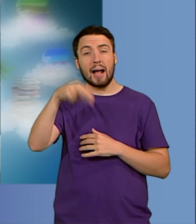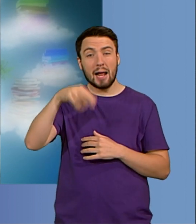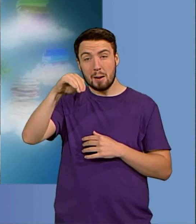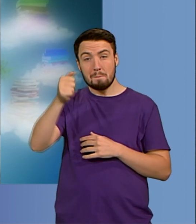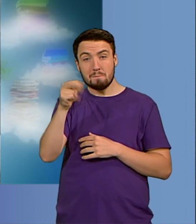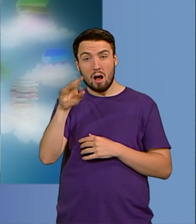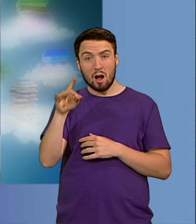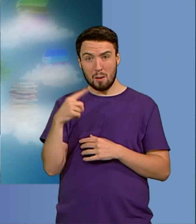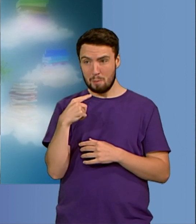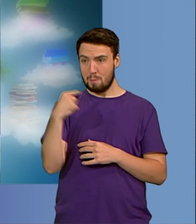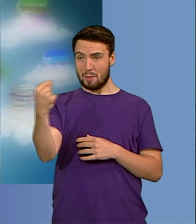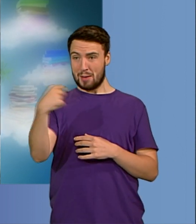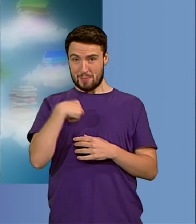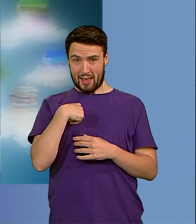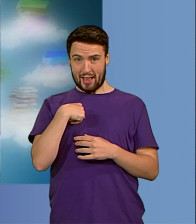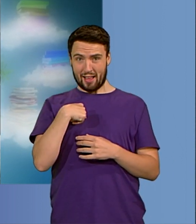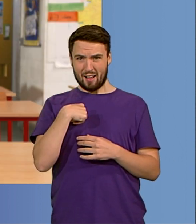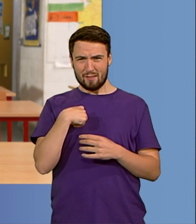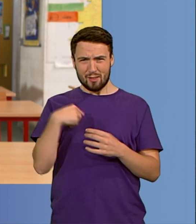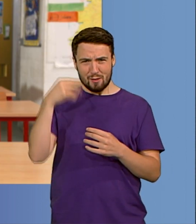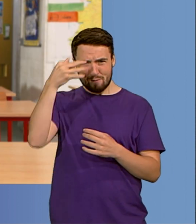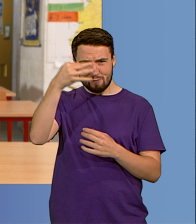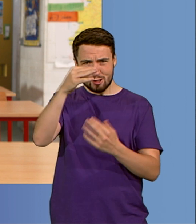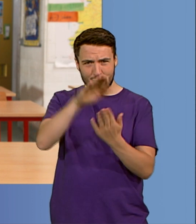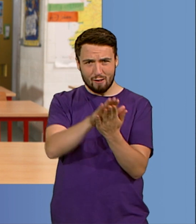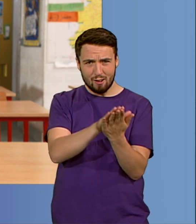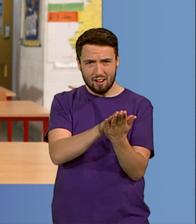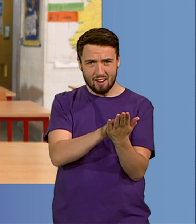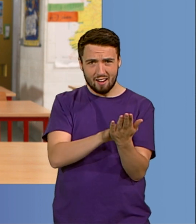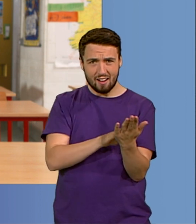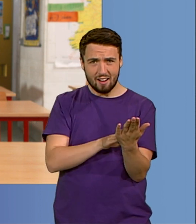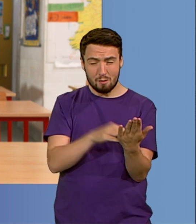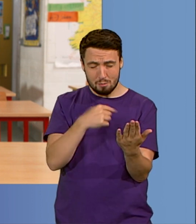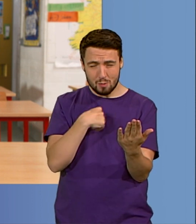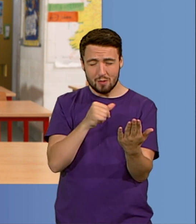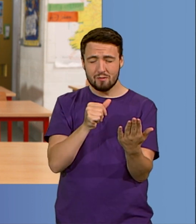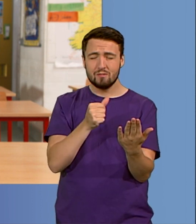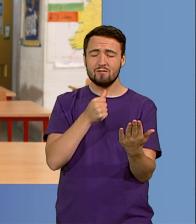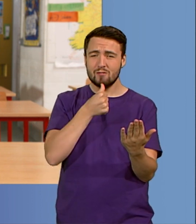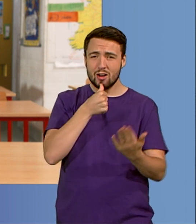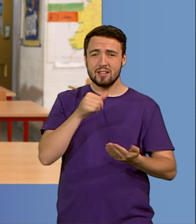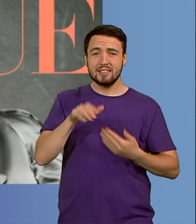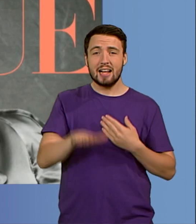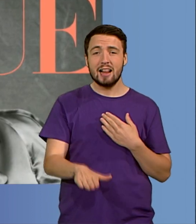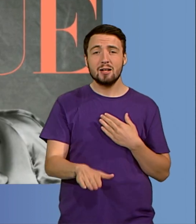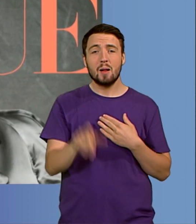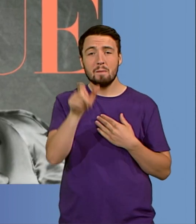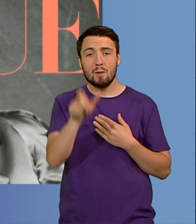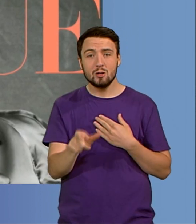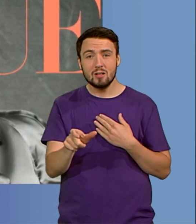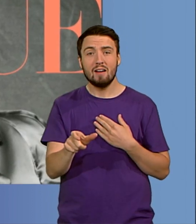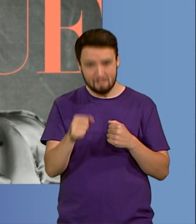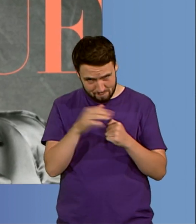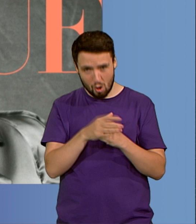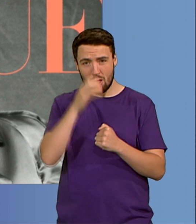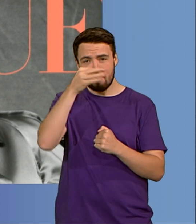chose me to be on the cover of Vogue. And I was the first little person ever to be on